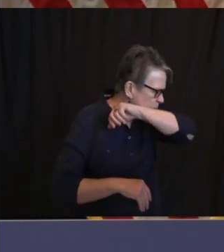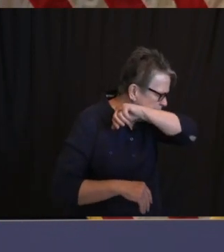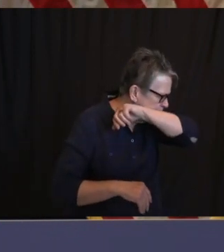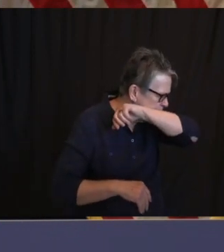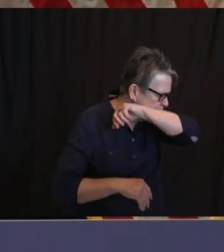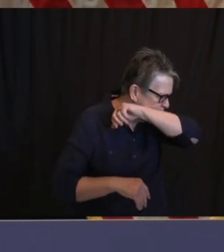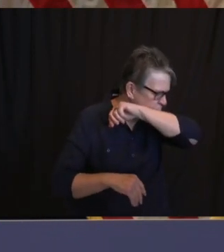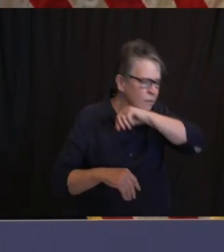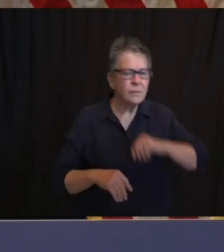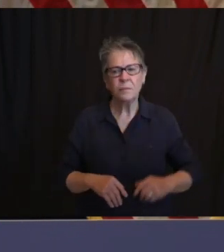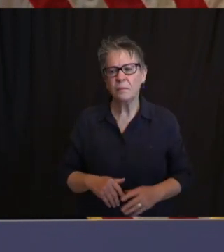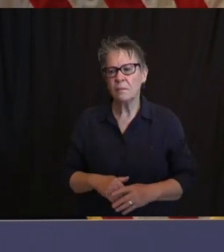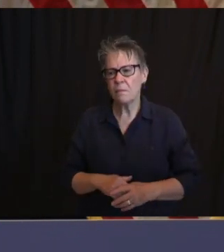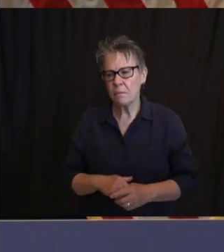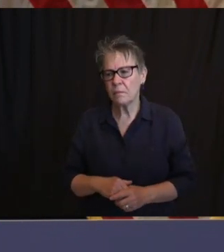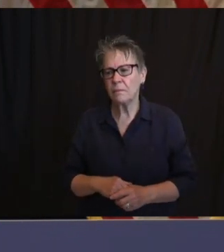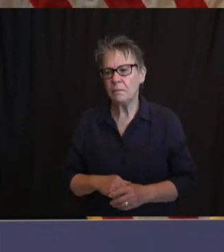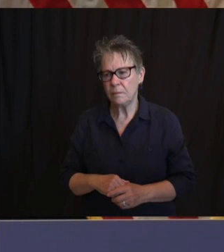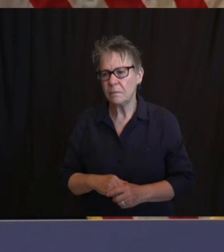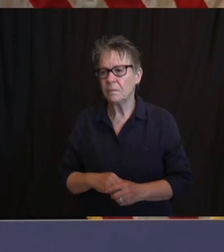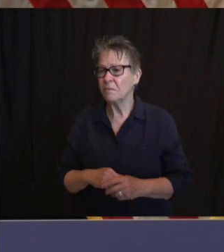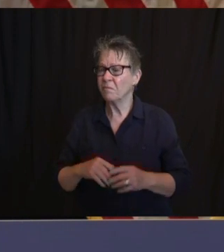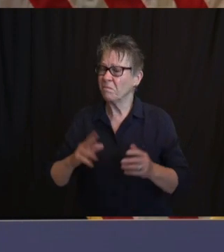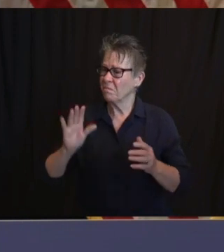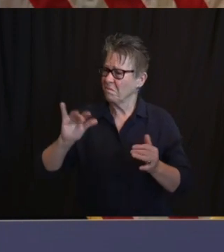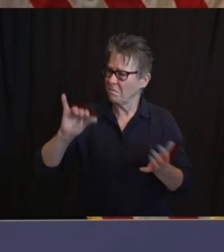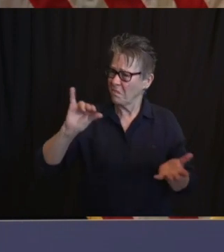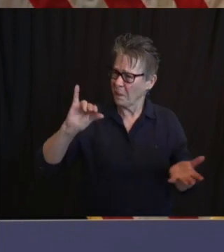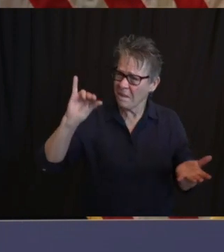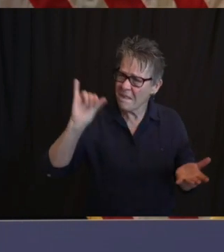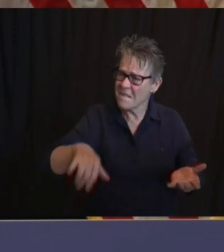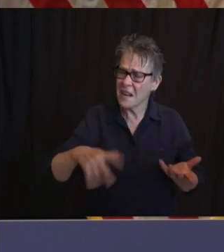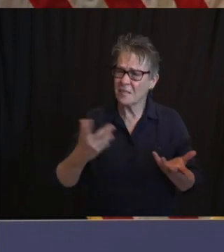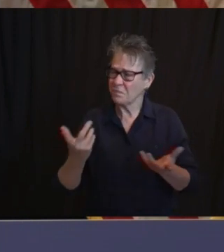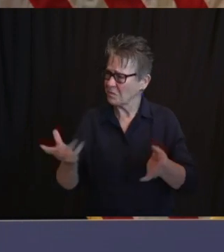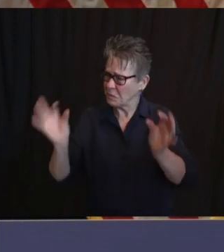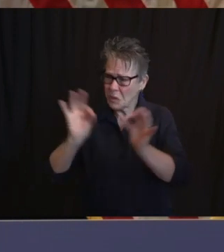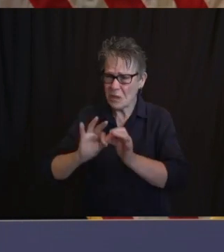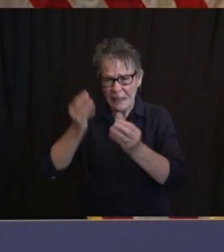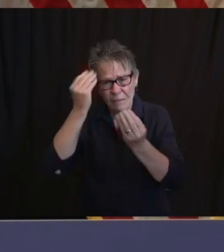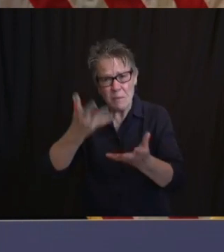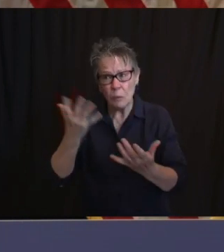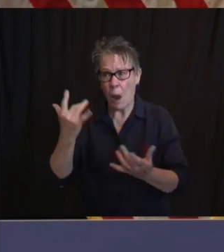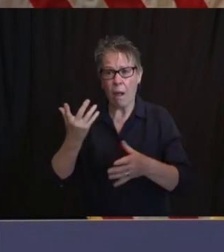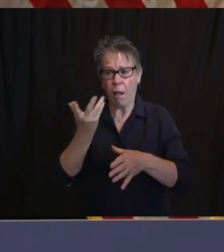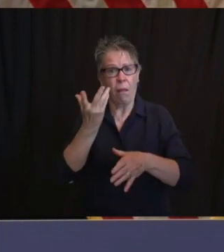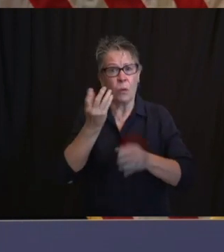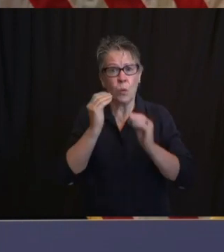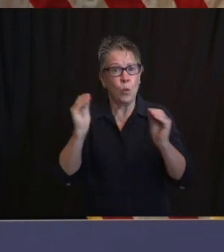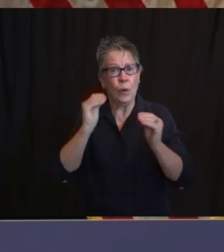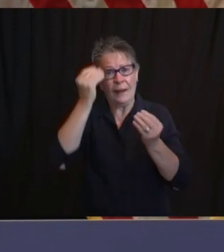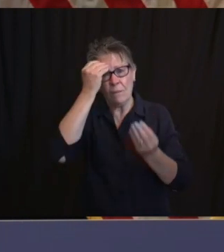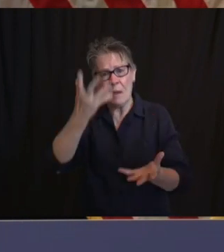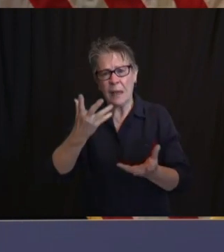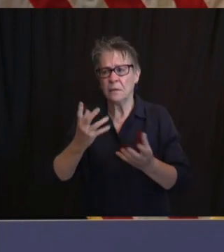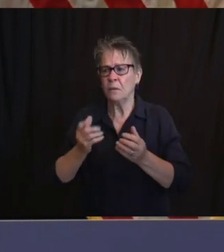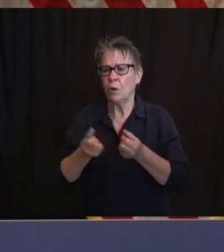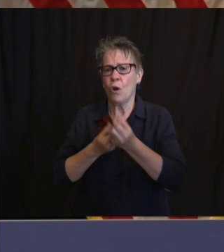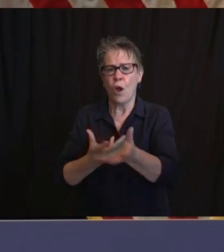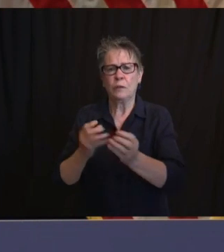being released allowing for, you know, rumor mills to go unimpeded? Thank you. Yeah, I'm going to probably disappoint you